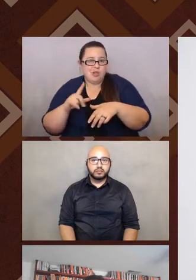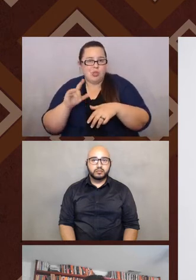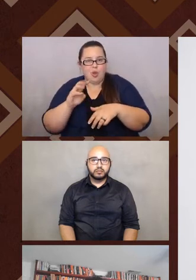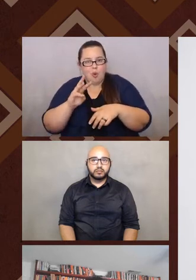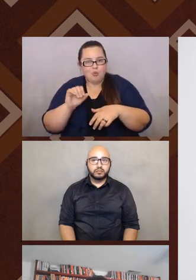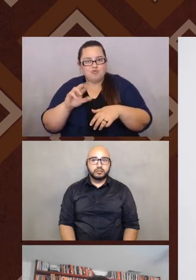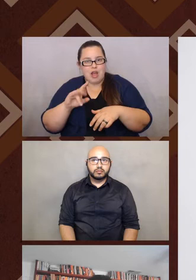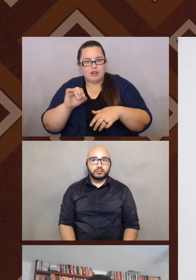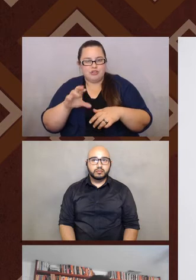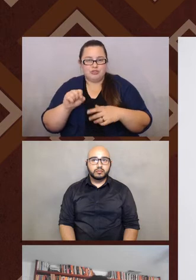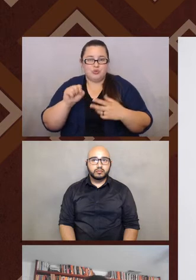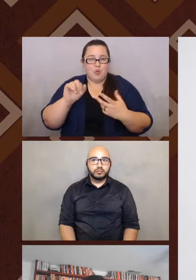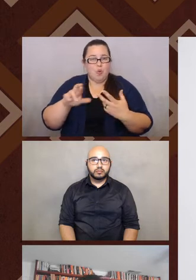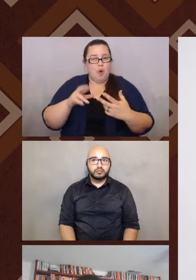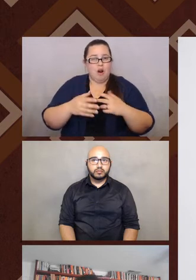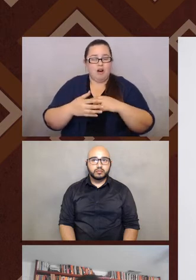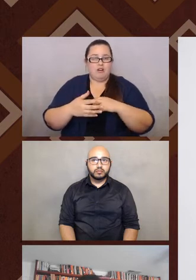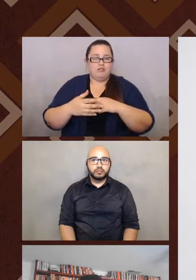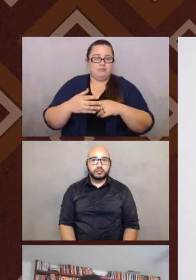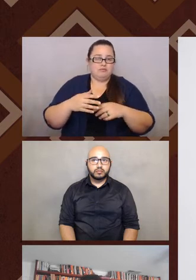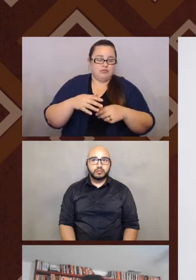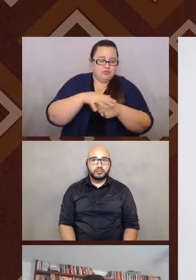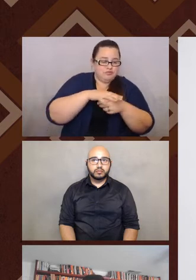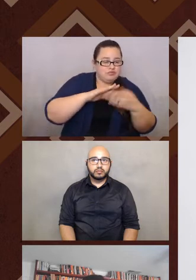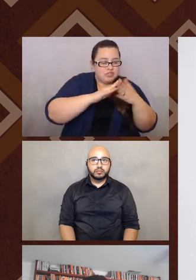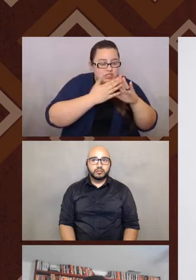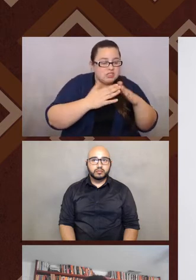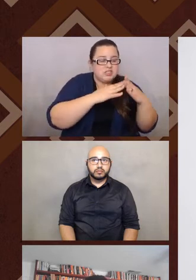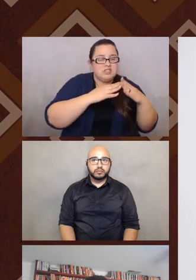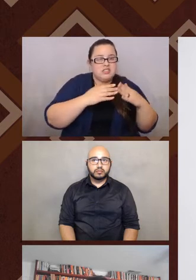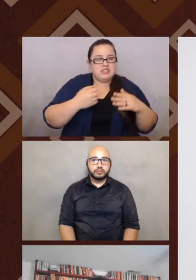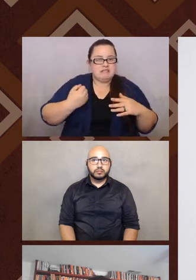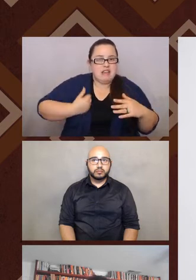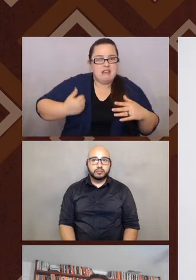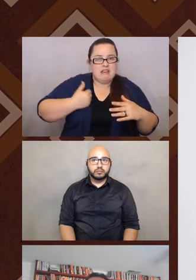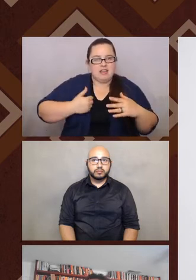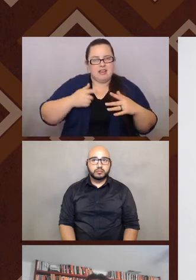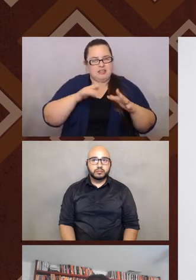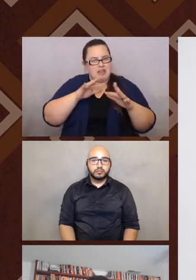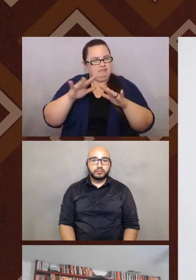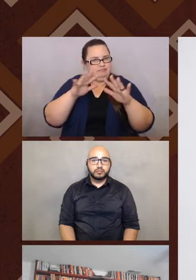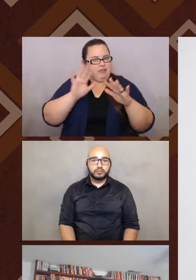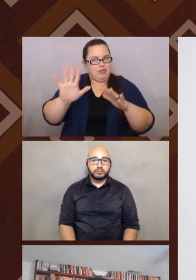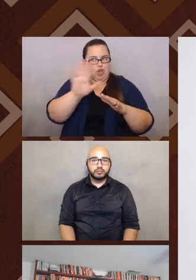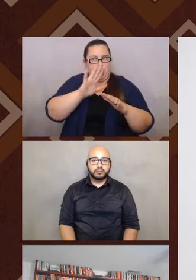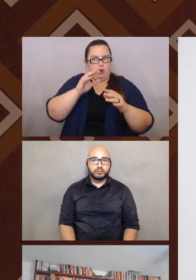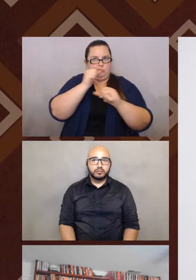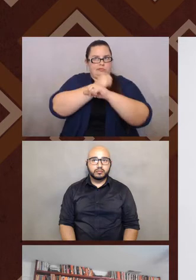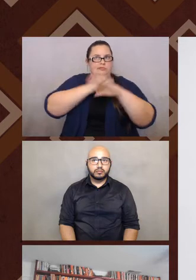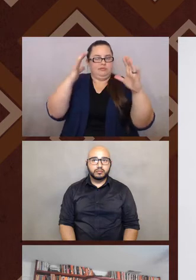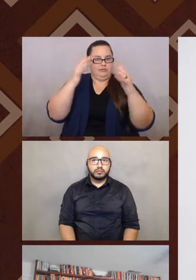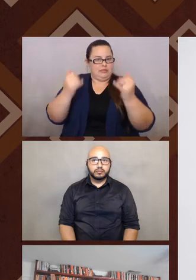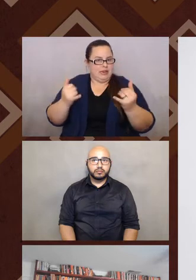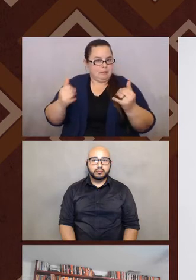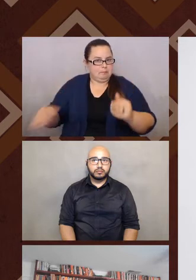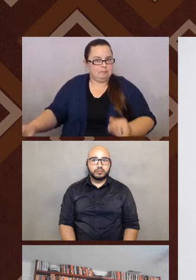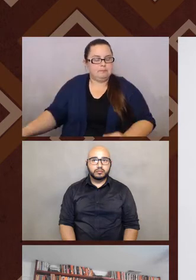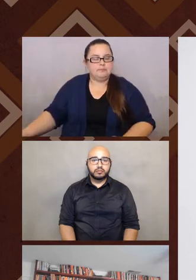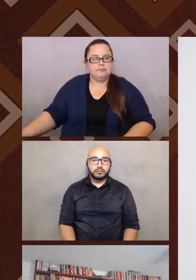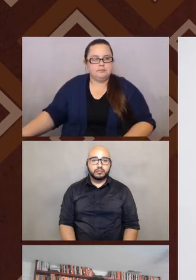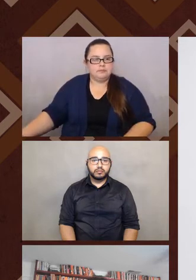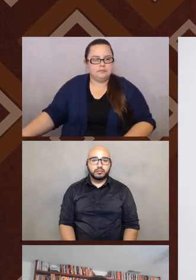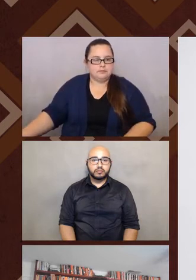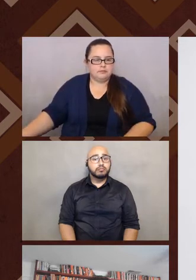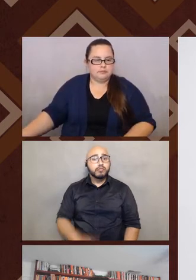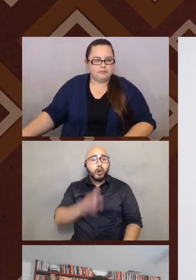gang and low rider. And, and like, that's the impression today. So I would say totally,